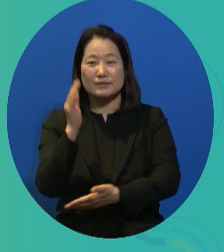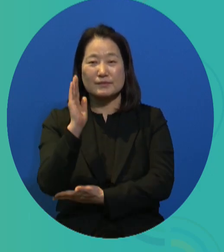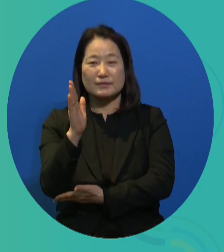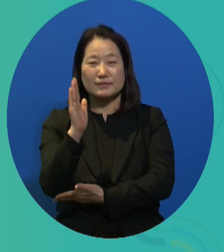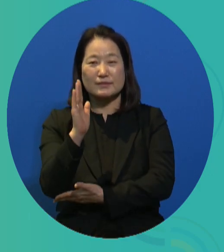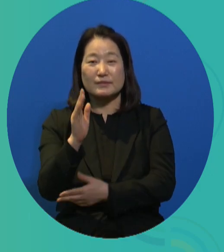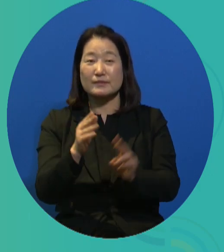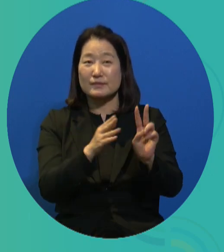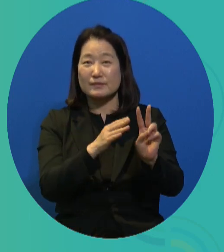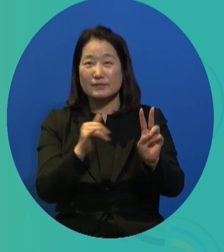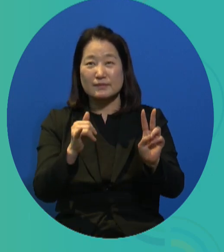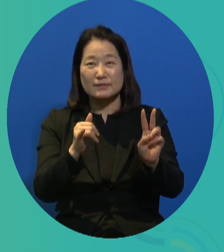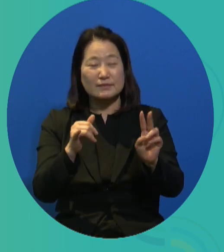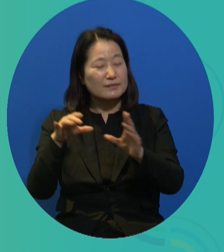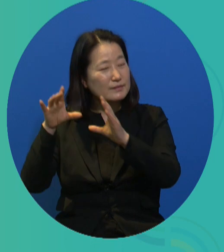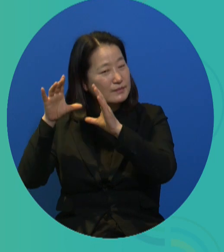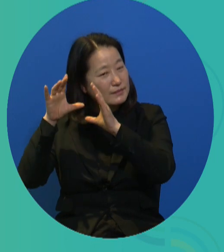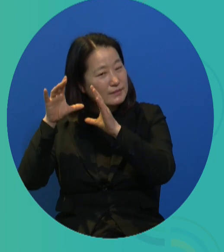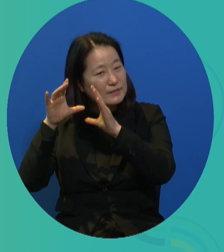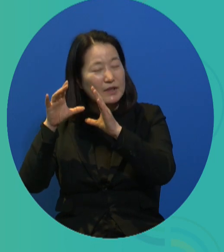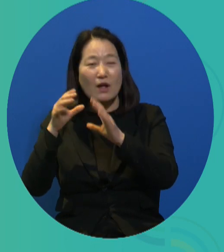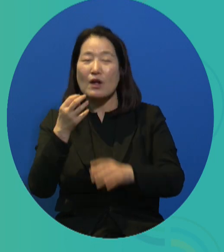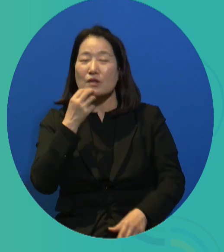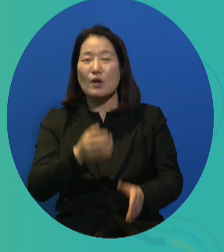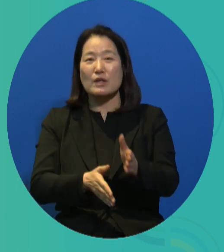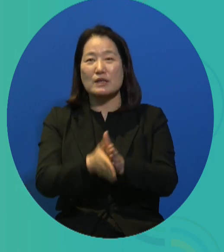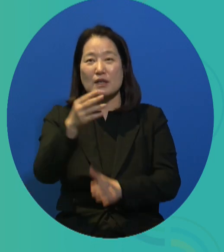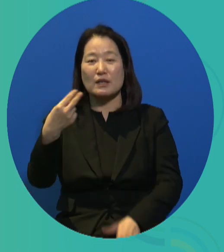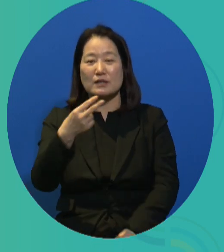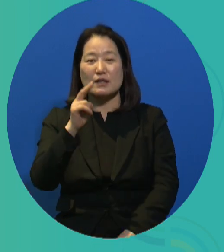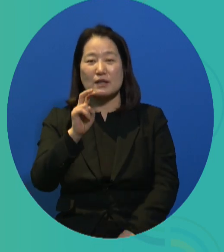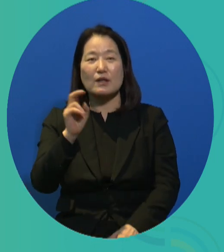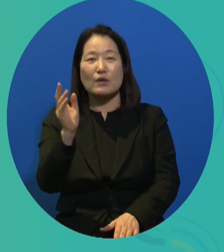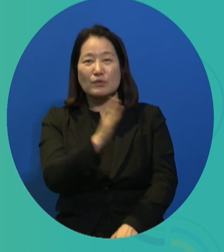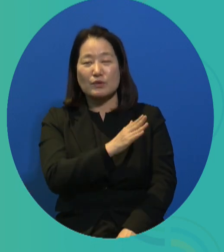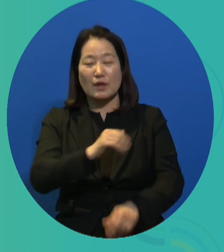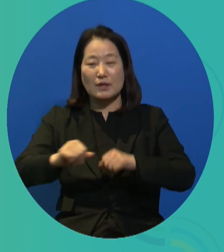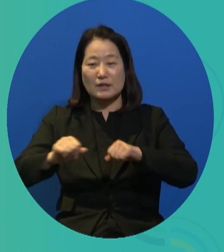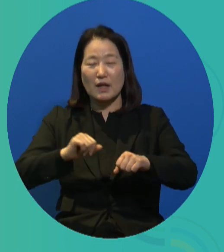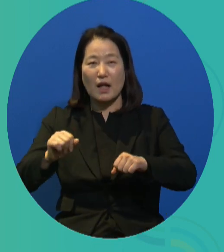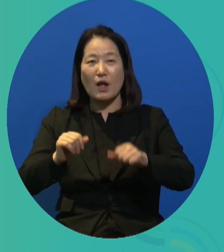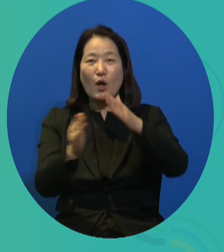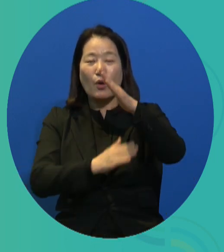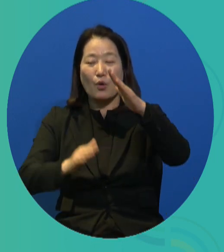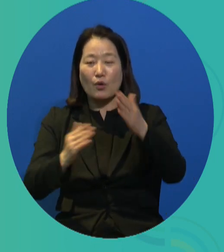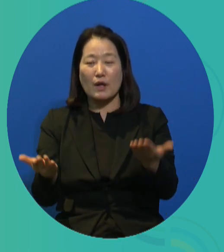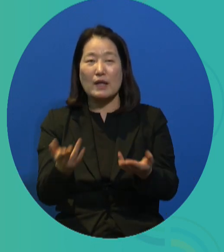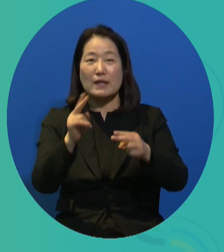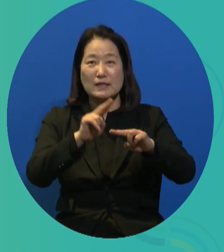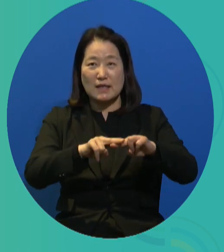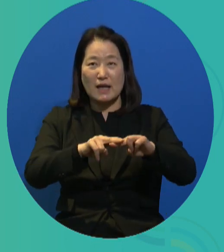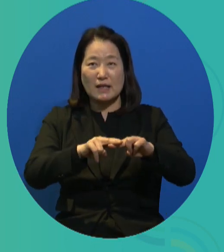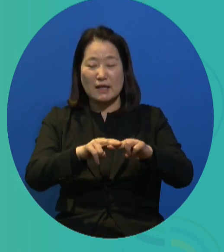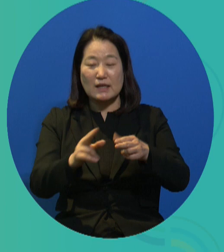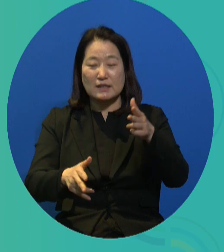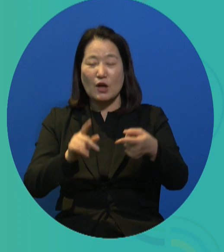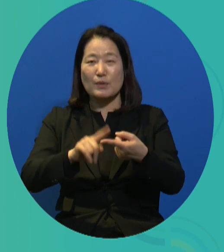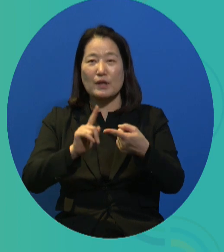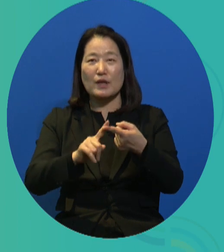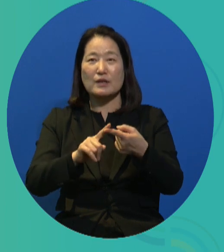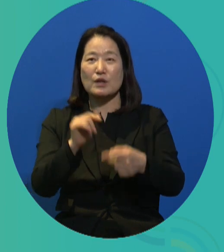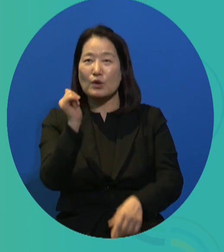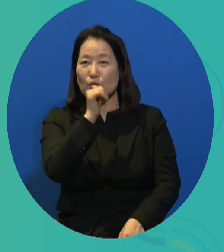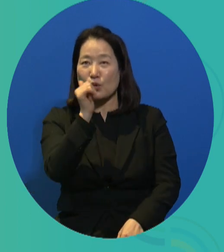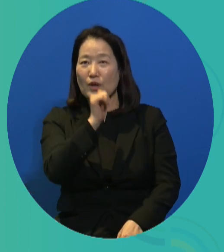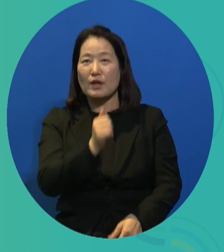Regarding the two presentations, I can talk about the rights-based personalized public work for severely disabled